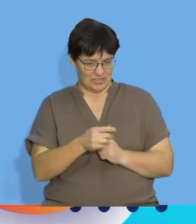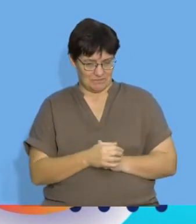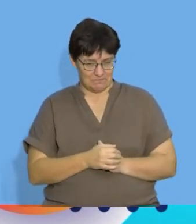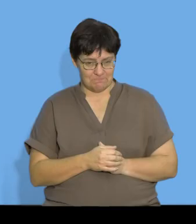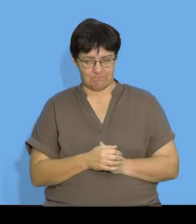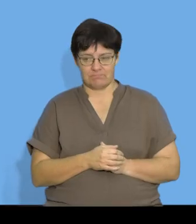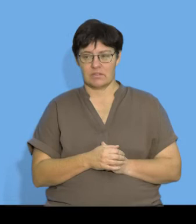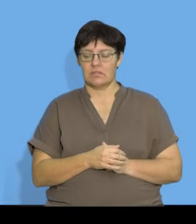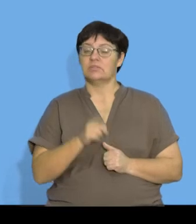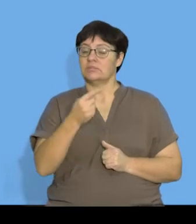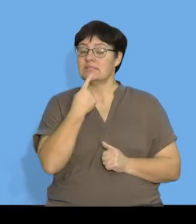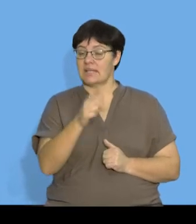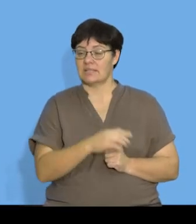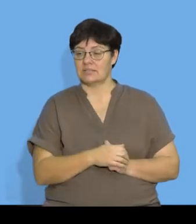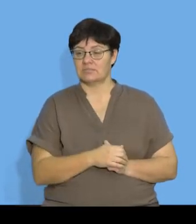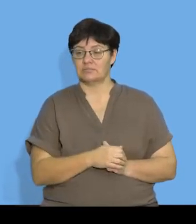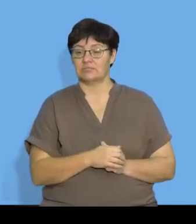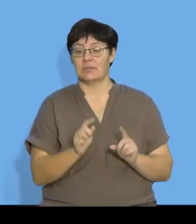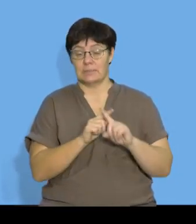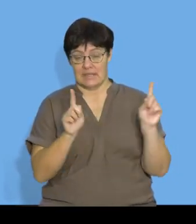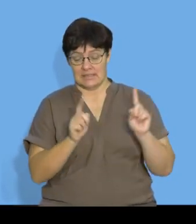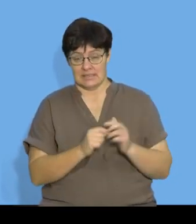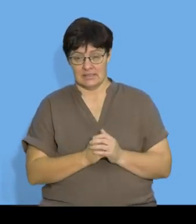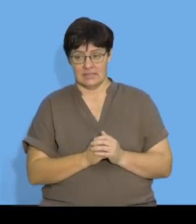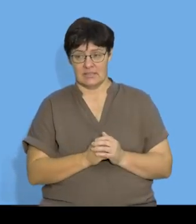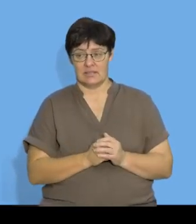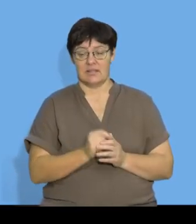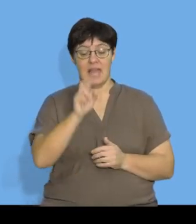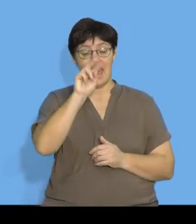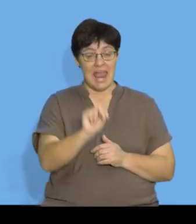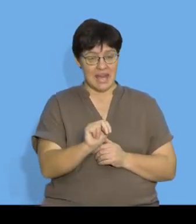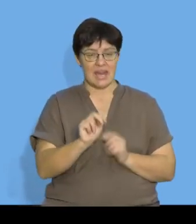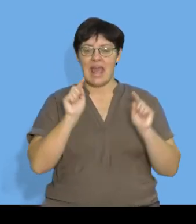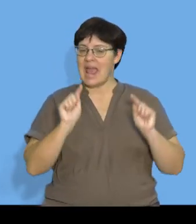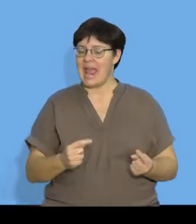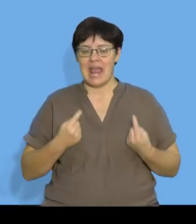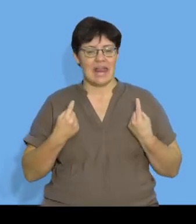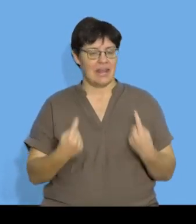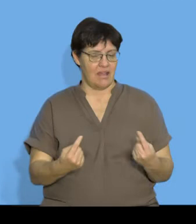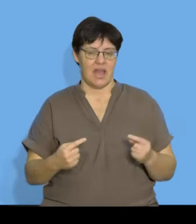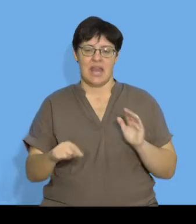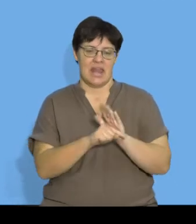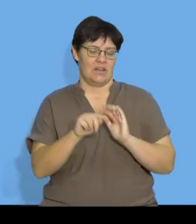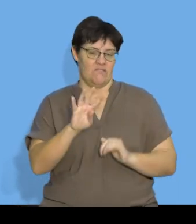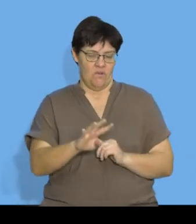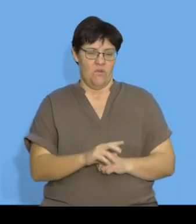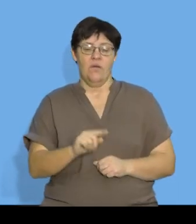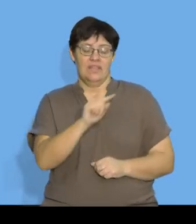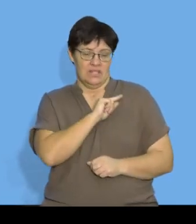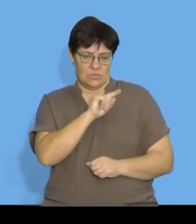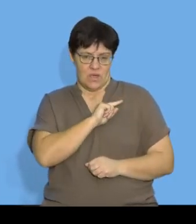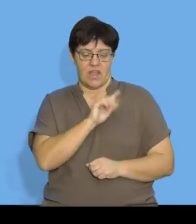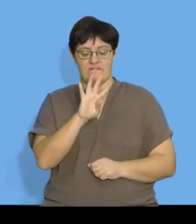together so we're going to say but N cannot be equal to negative 4